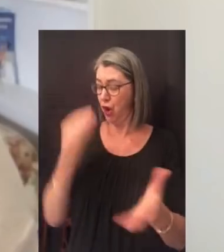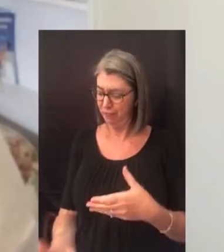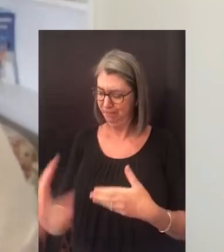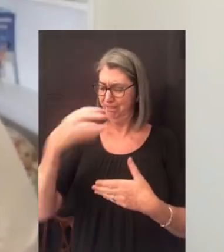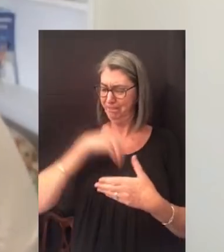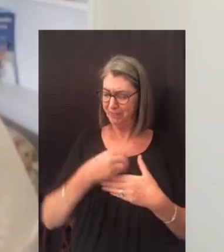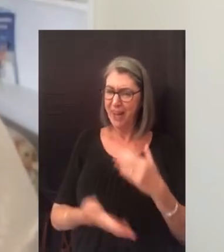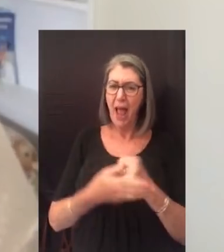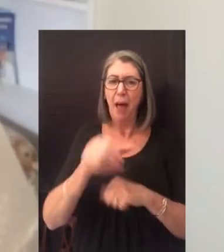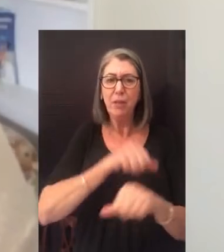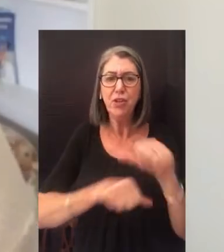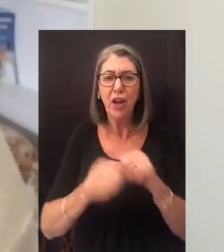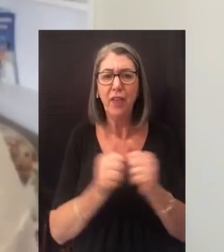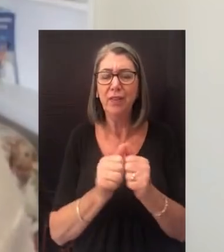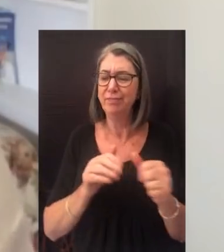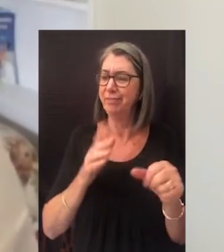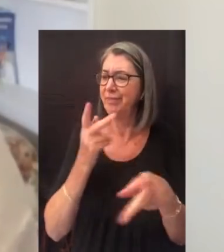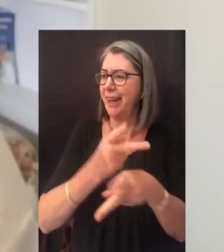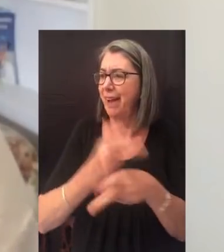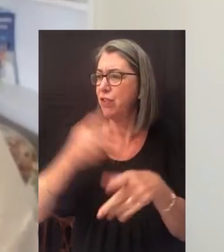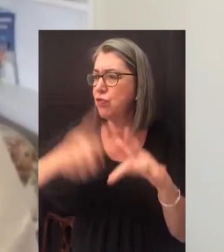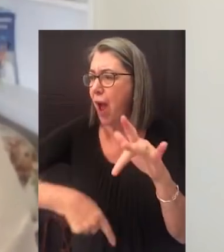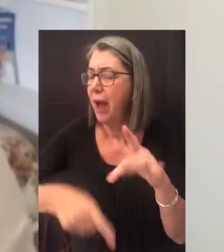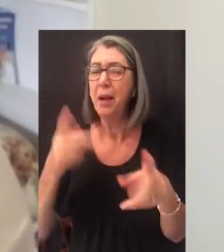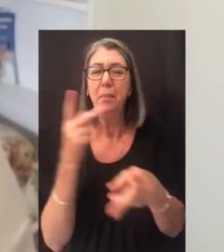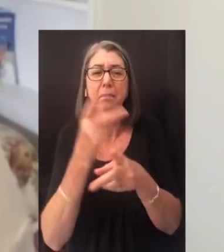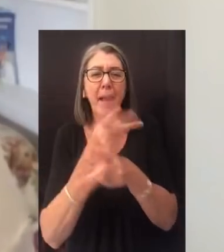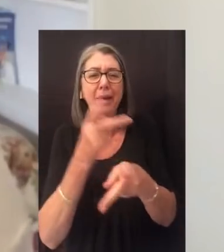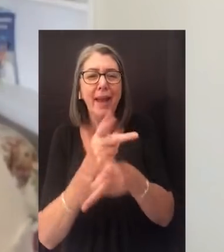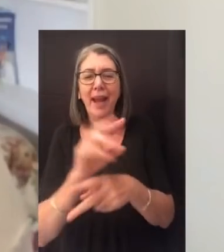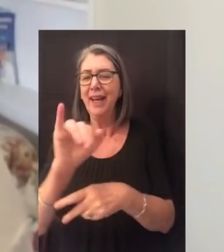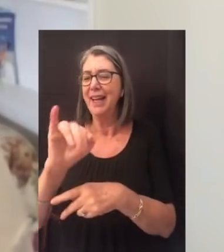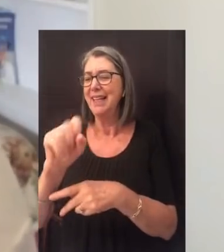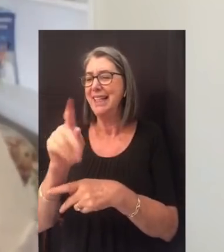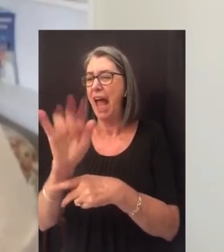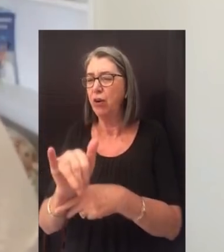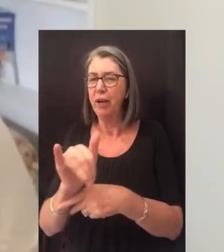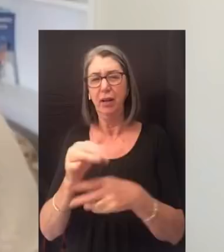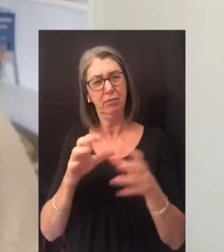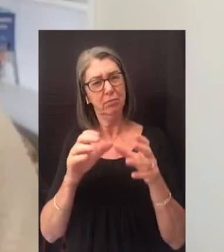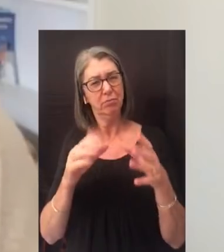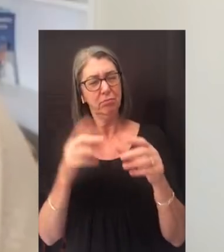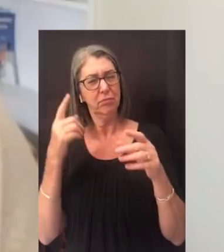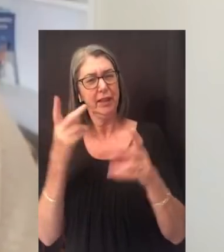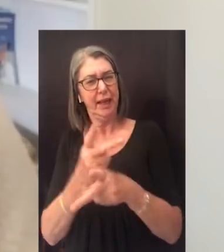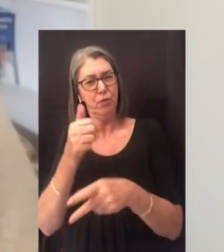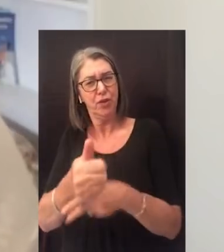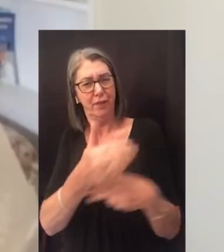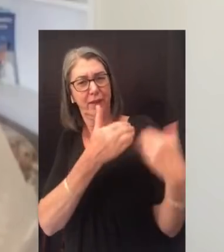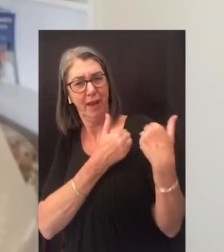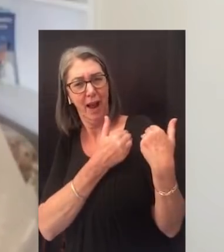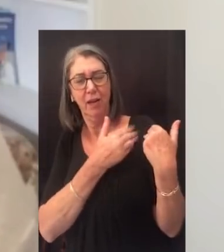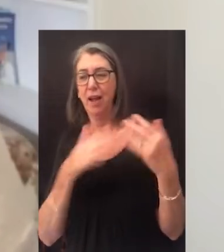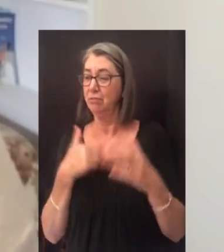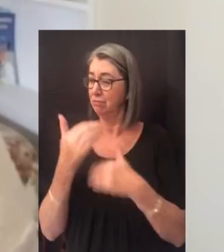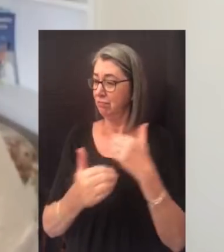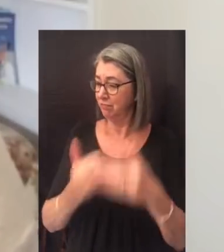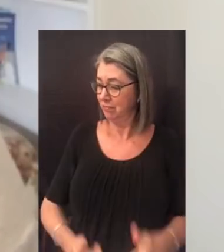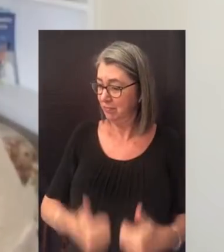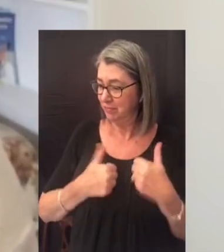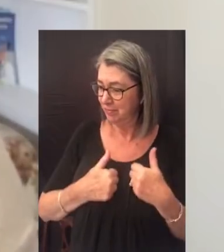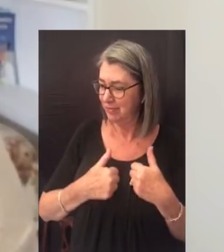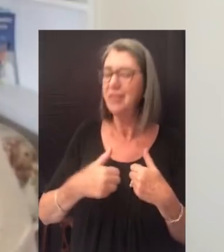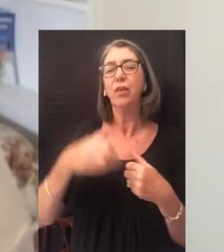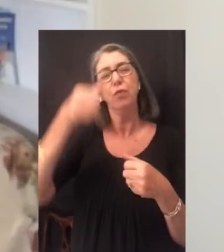and help each other fill the cracks. Maintain your integrity and hold yourself accountable. As you continue in your lives, bear in mind that every day